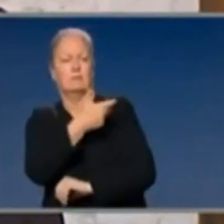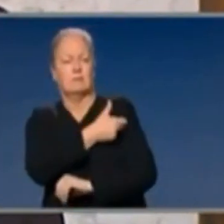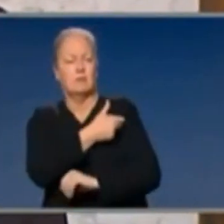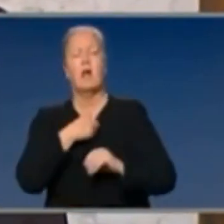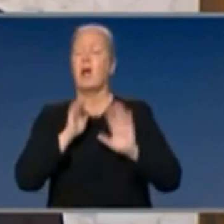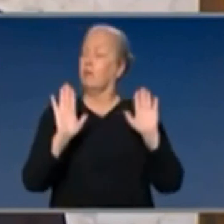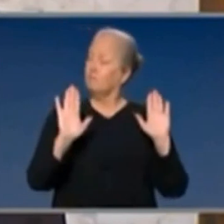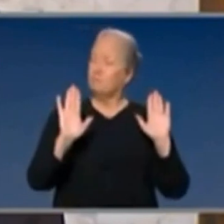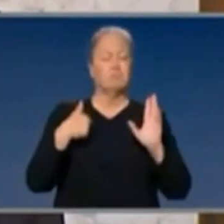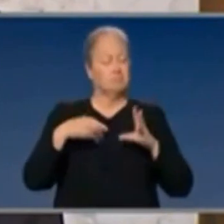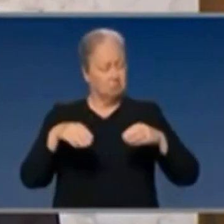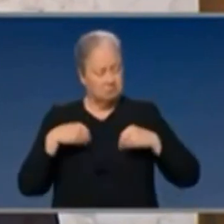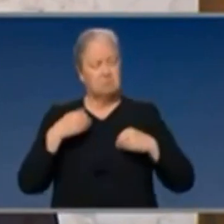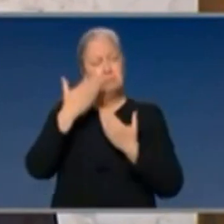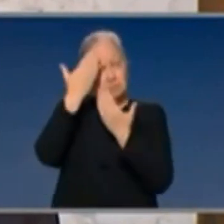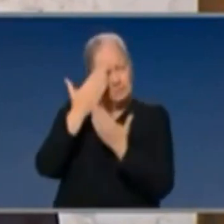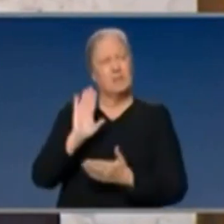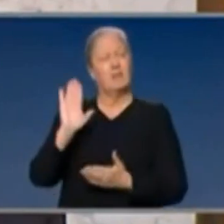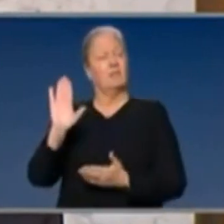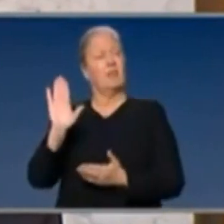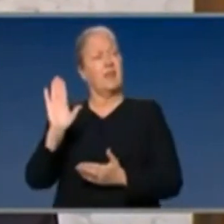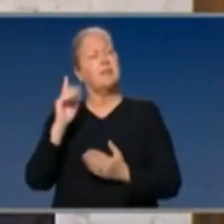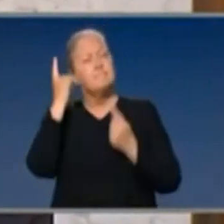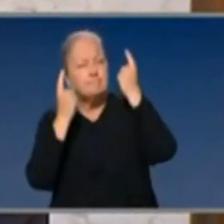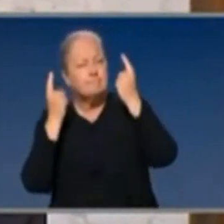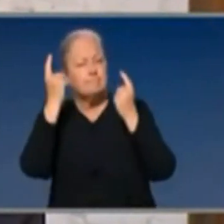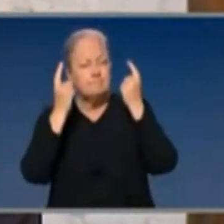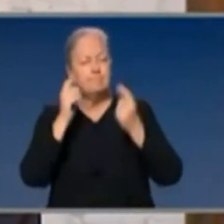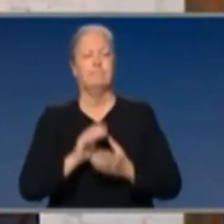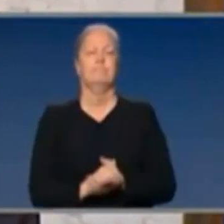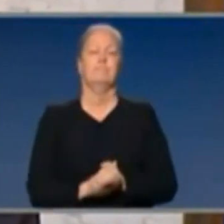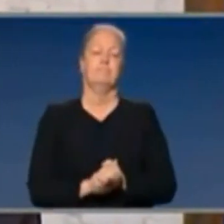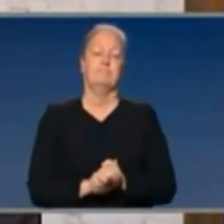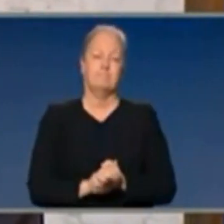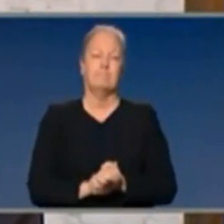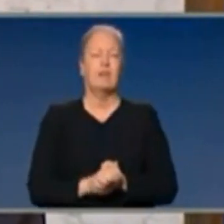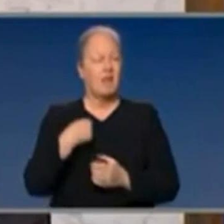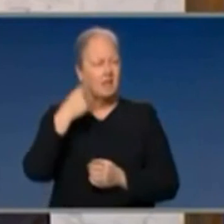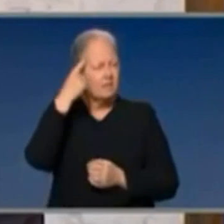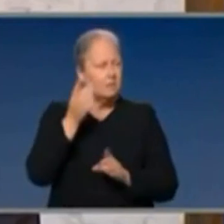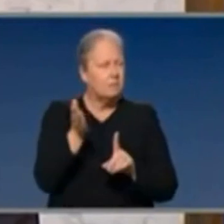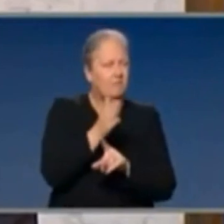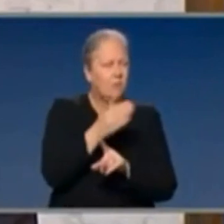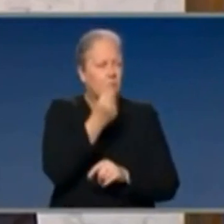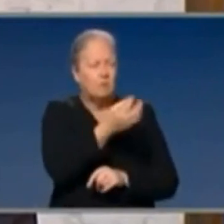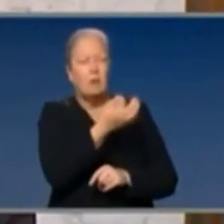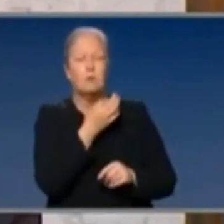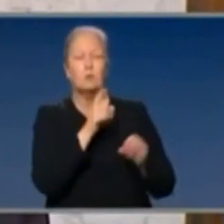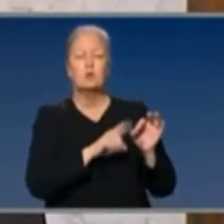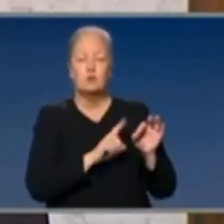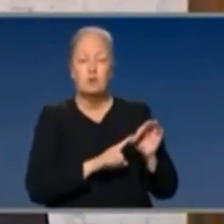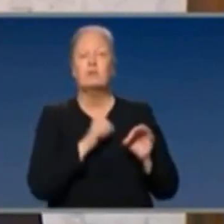respect those. Importantly, within the two vaccines today, and this perhaps goes to an earlier question, the